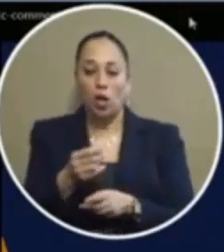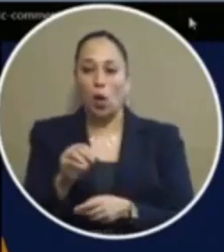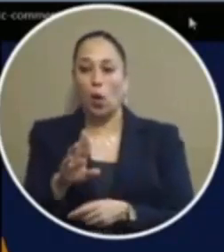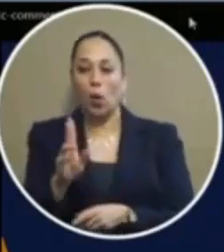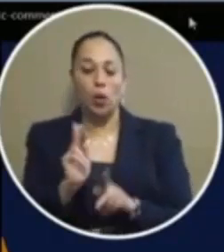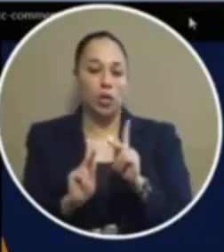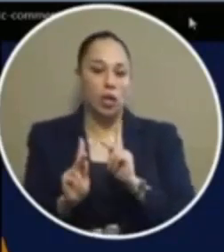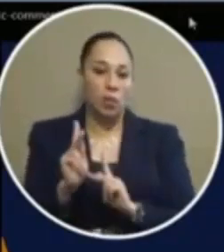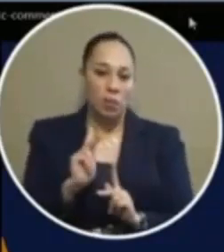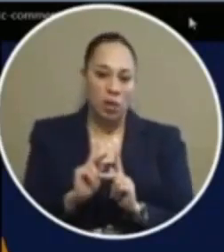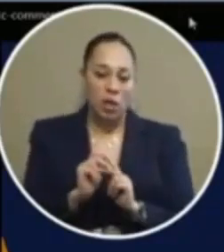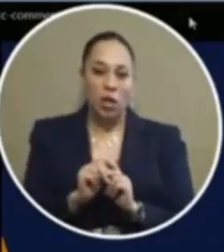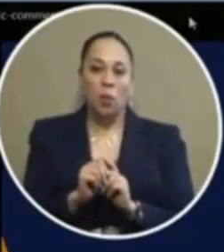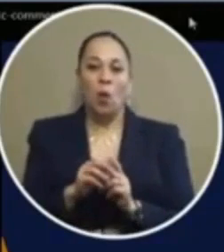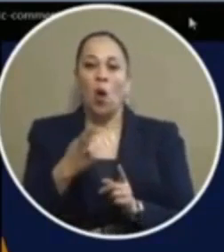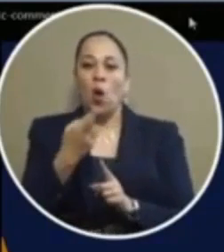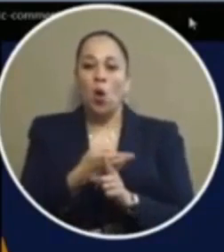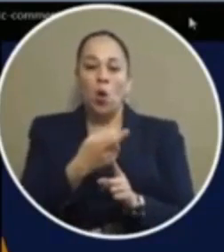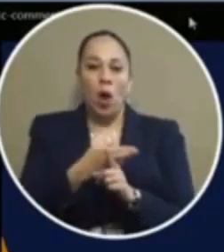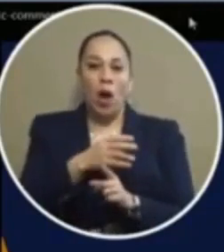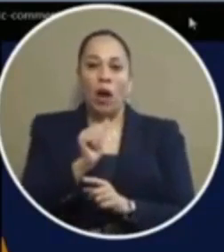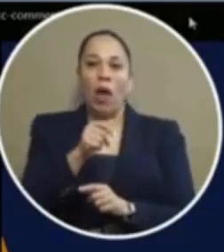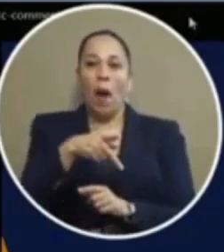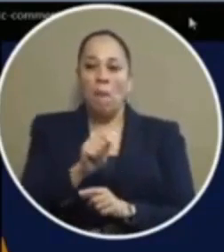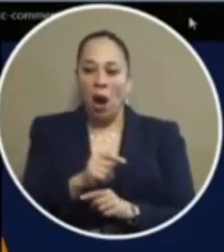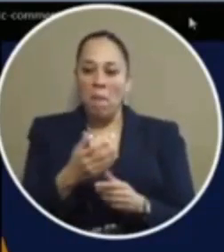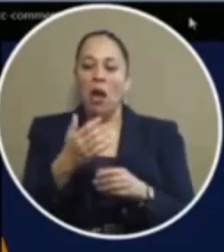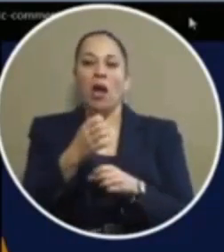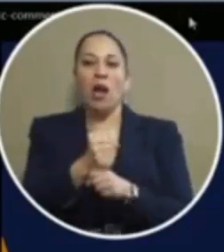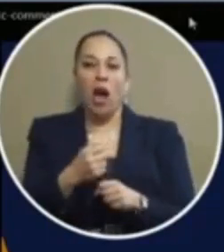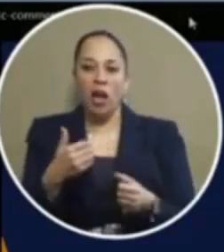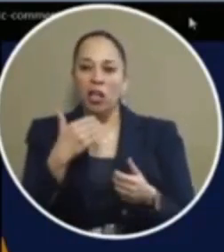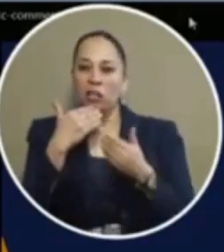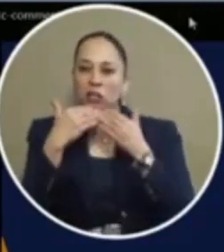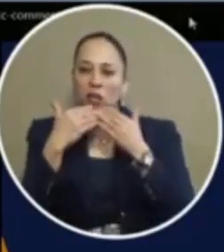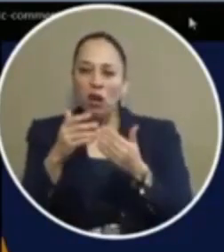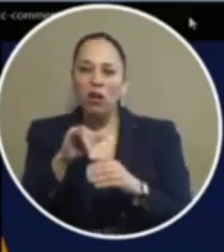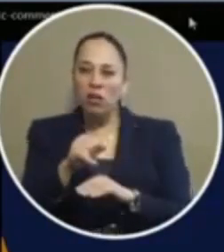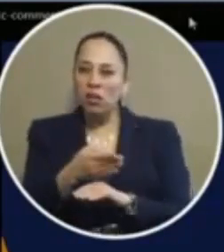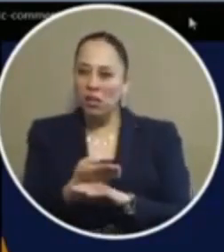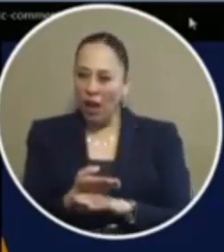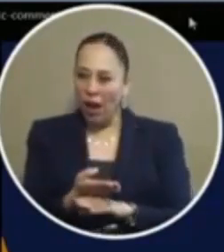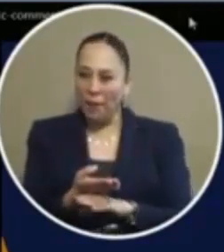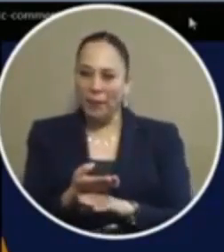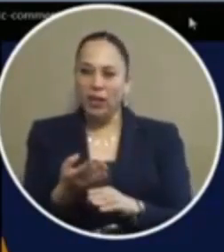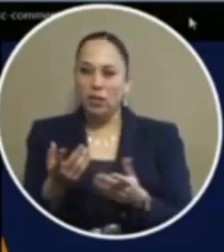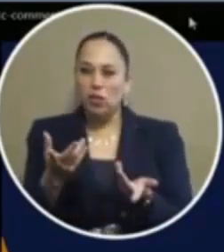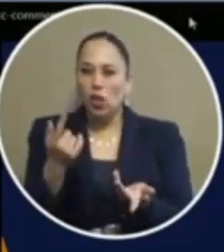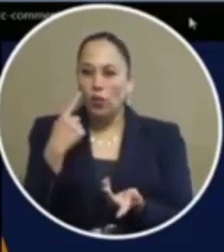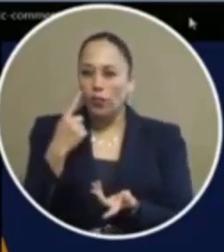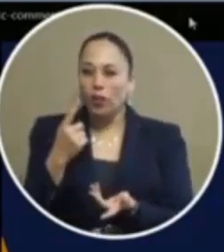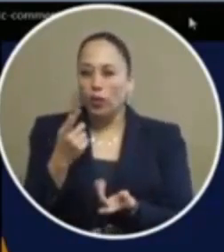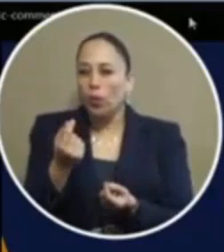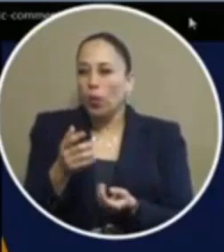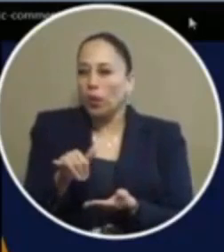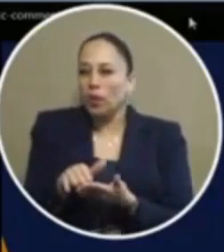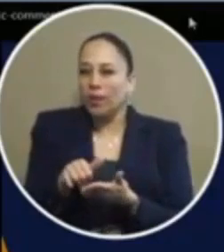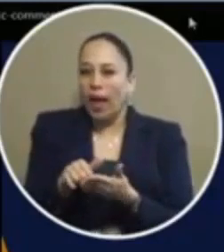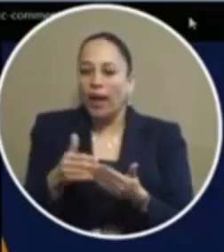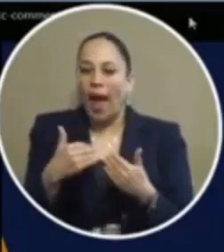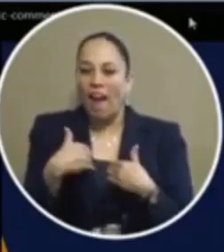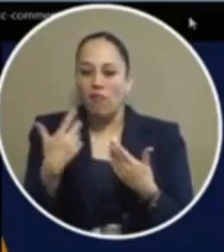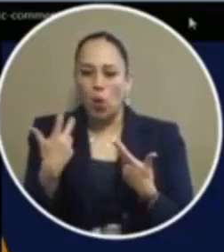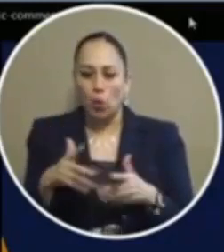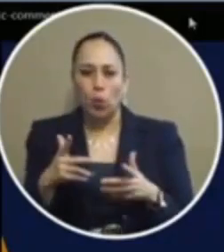to uh rent out apartments and get jobs and so uh this war on drugs really does have a heavy